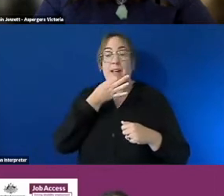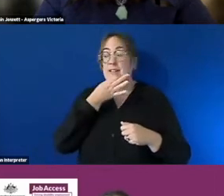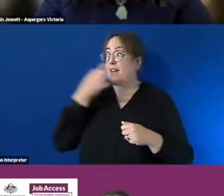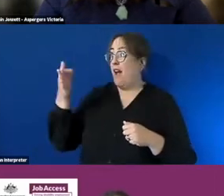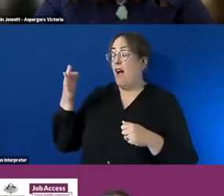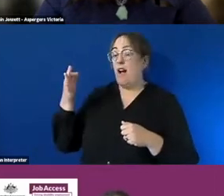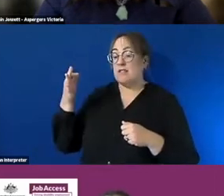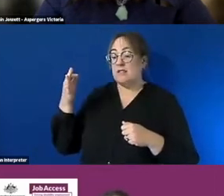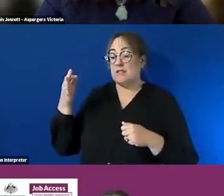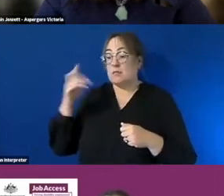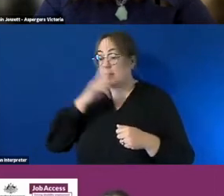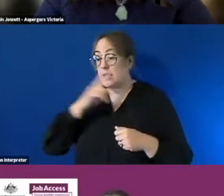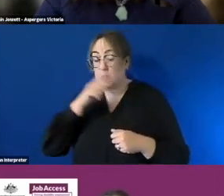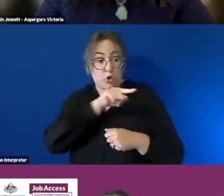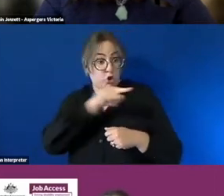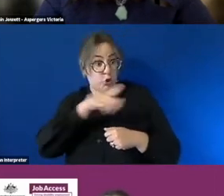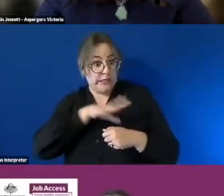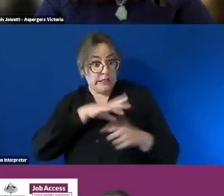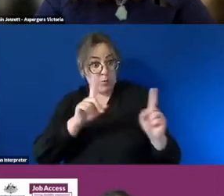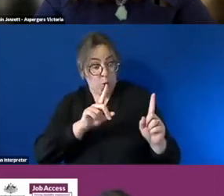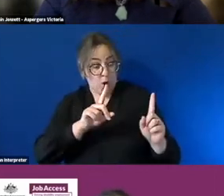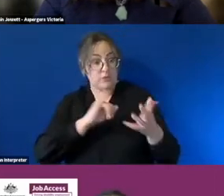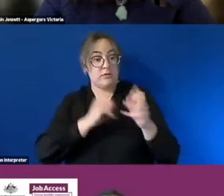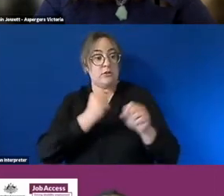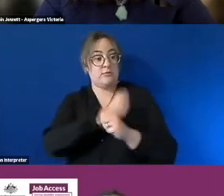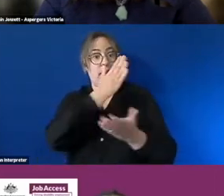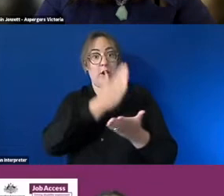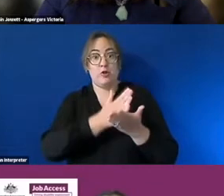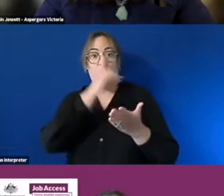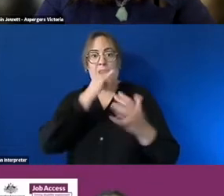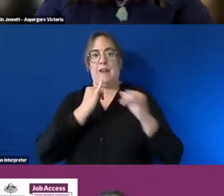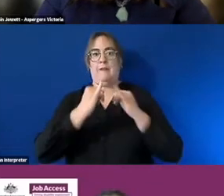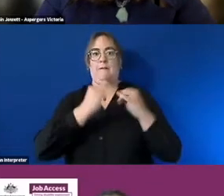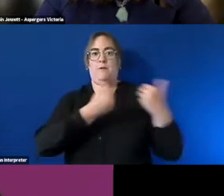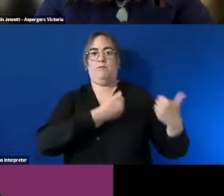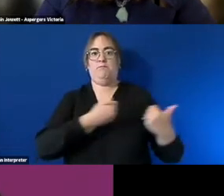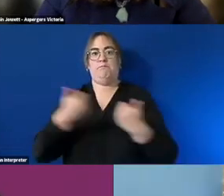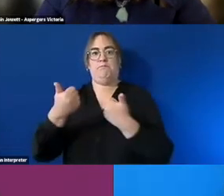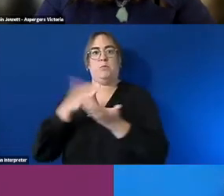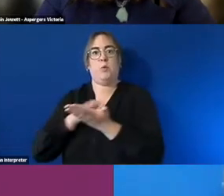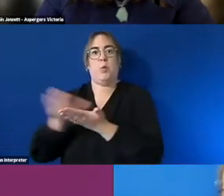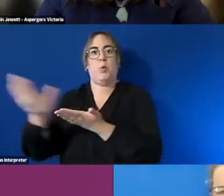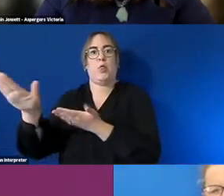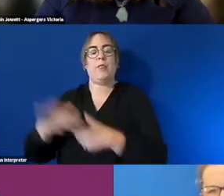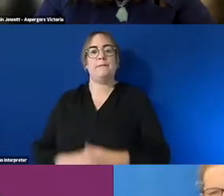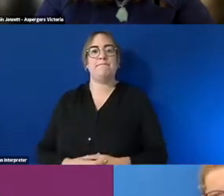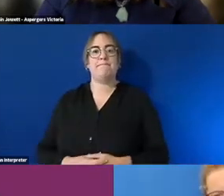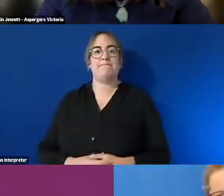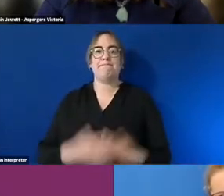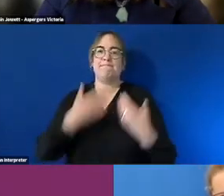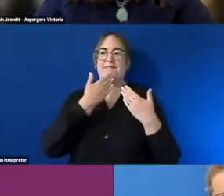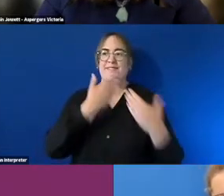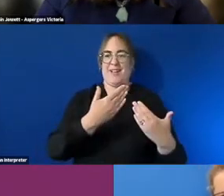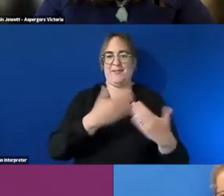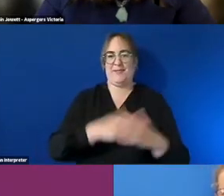they need what can help is really important to reduce your barriers thank you would anyone else like